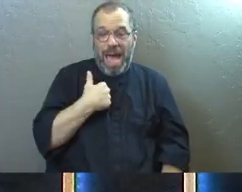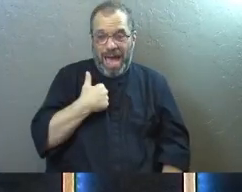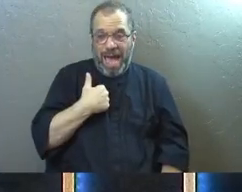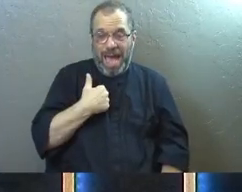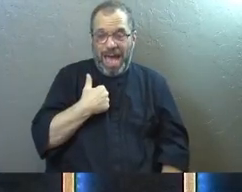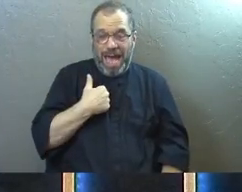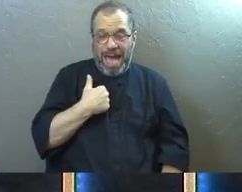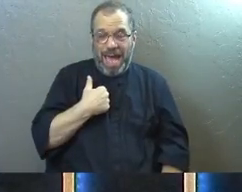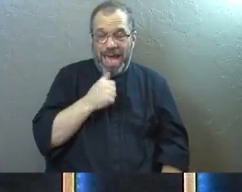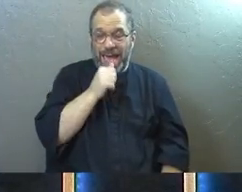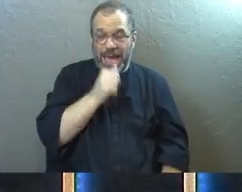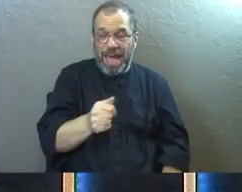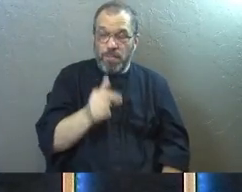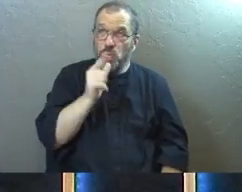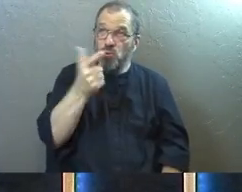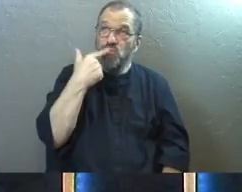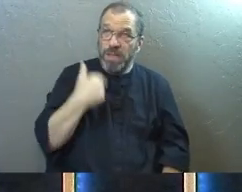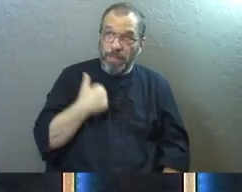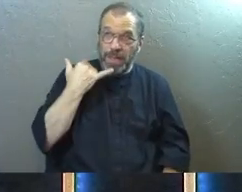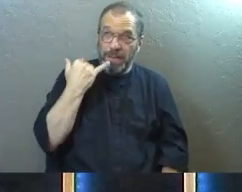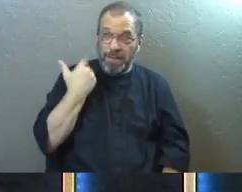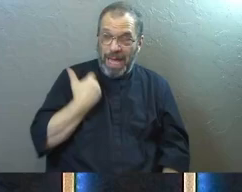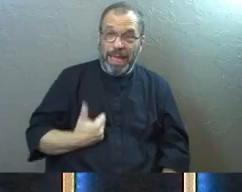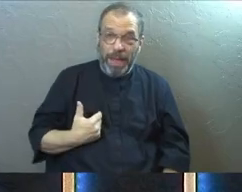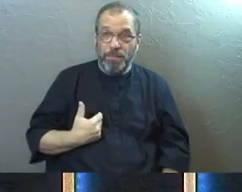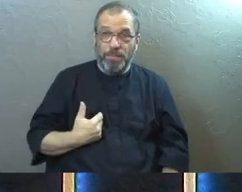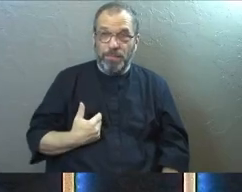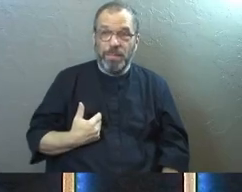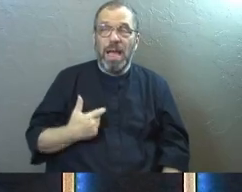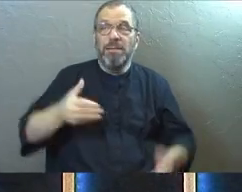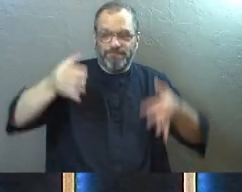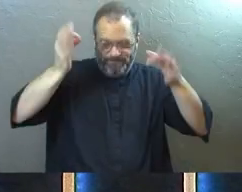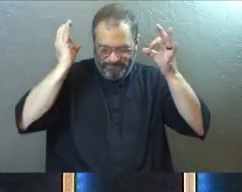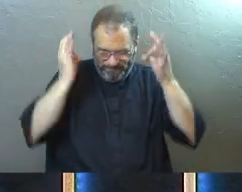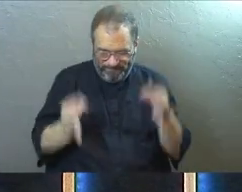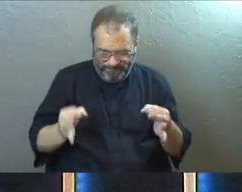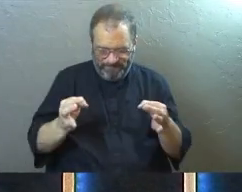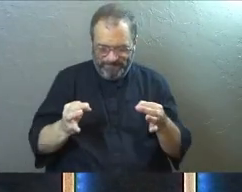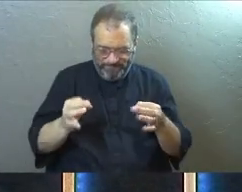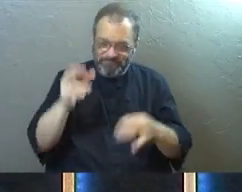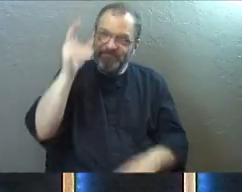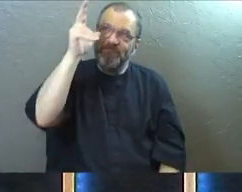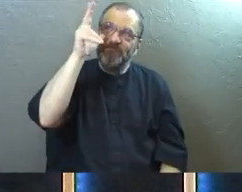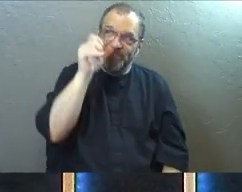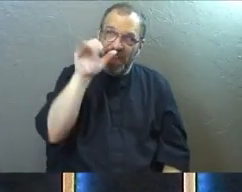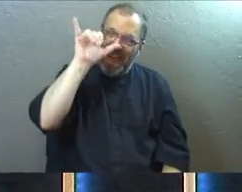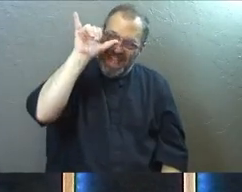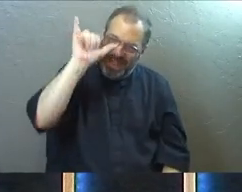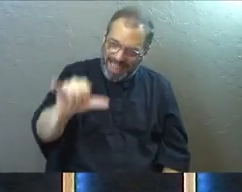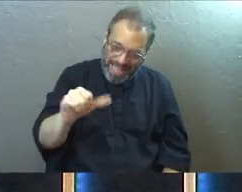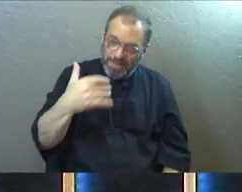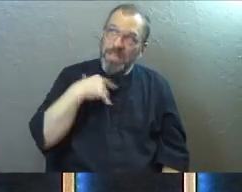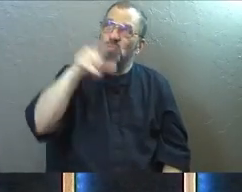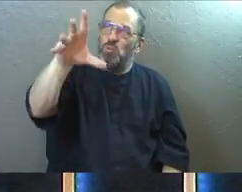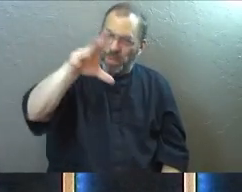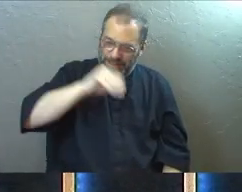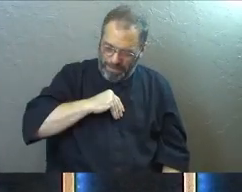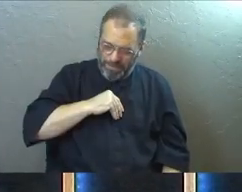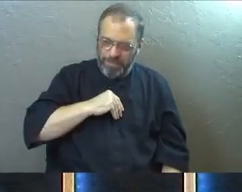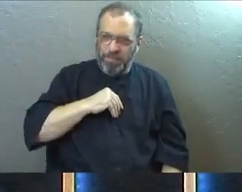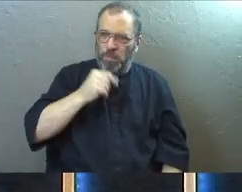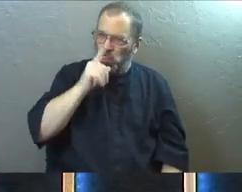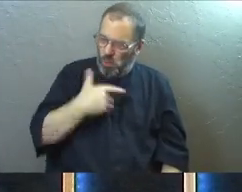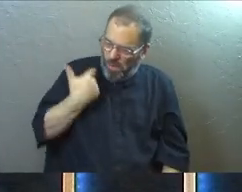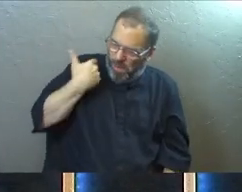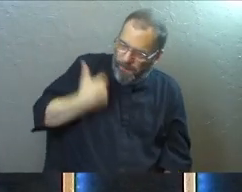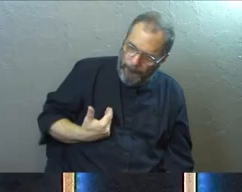am who you say I am. That's the reality that I'm going to choose to plug into and listen to. That's how I'm going to realize